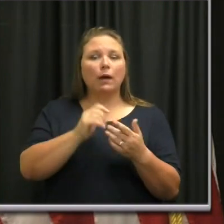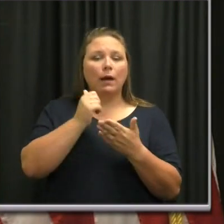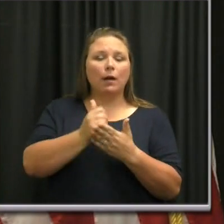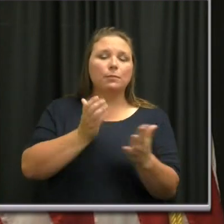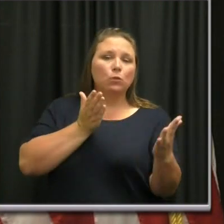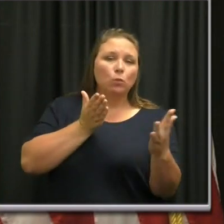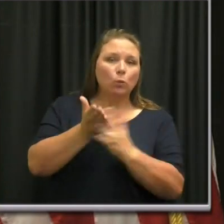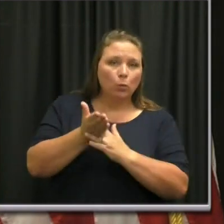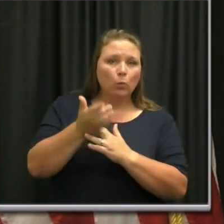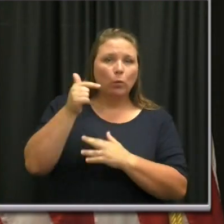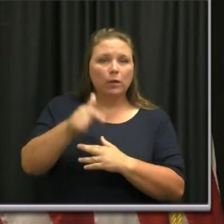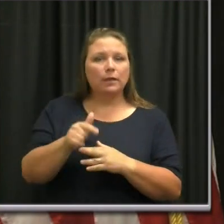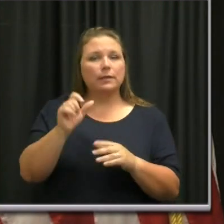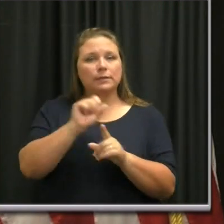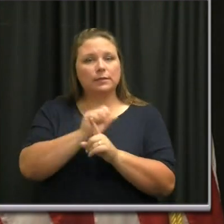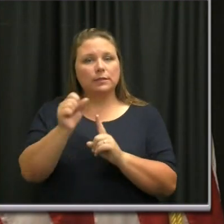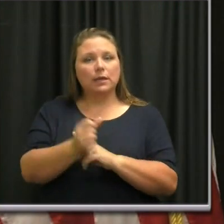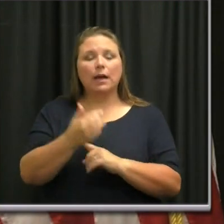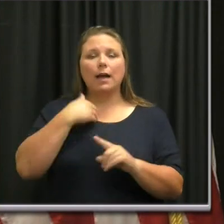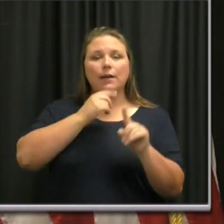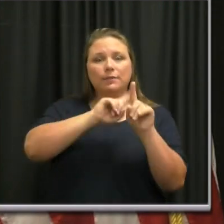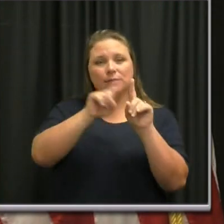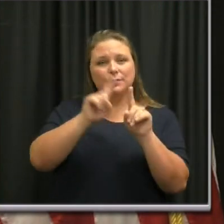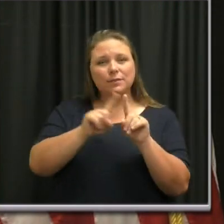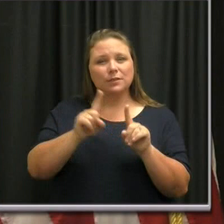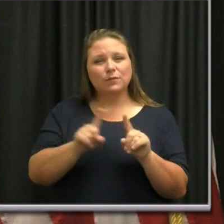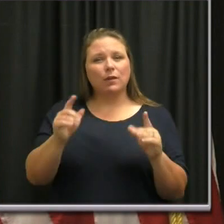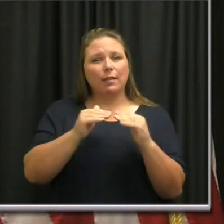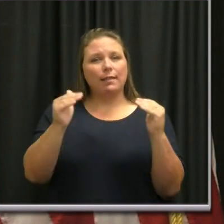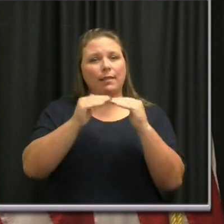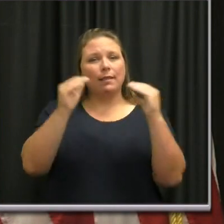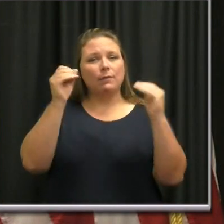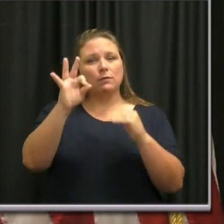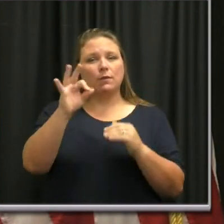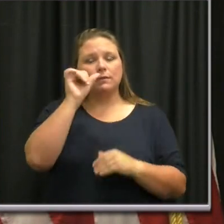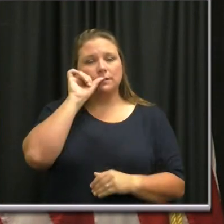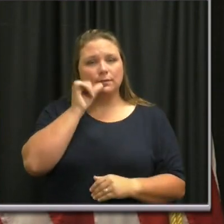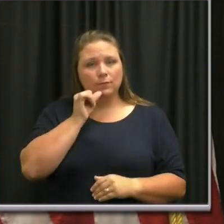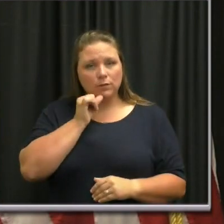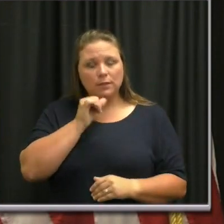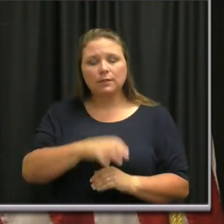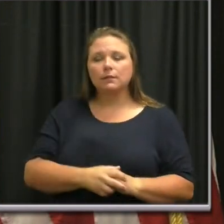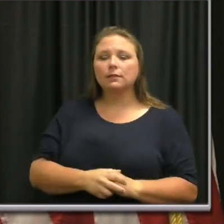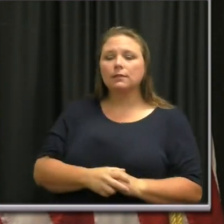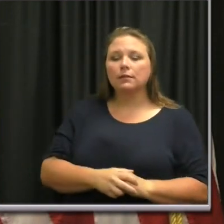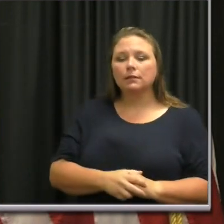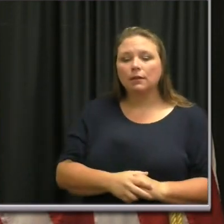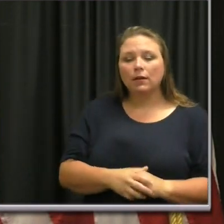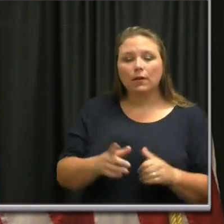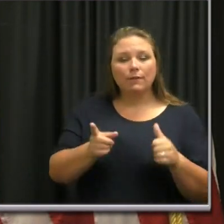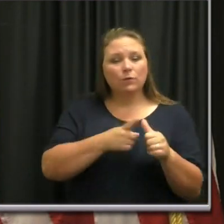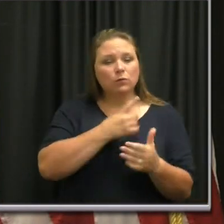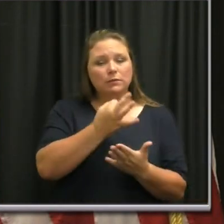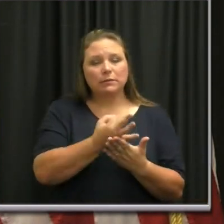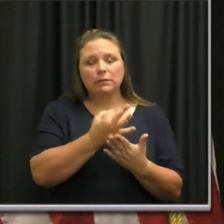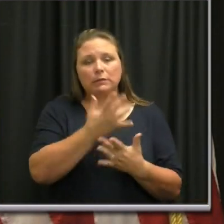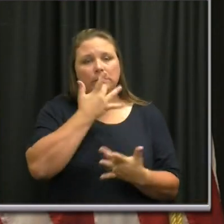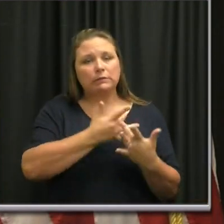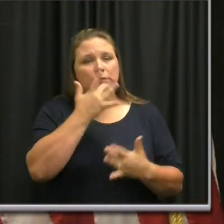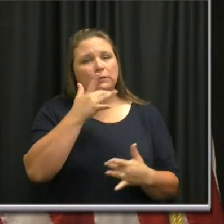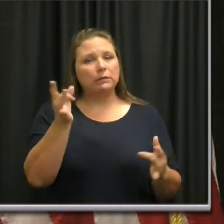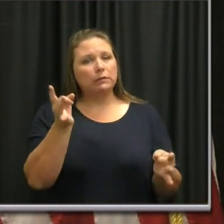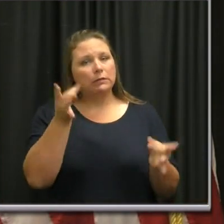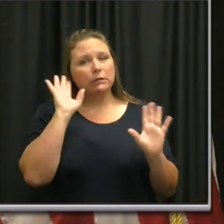this. Um, there are different levels of suffering. One, it would be kind of the deliberate financial emergency